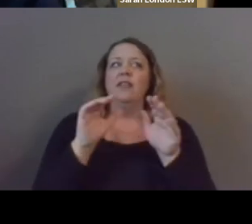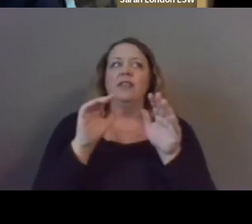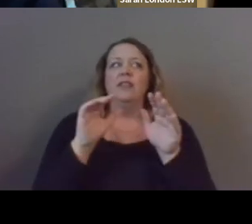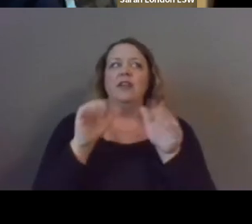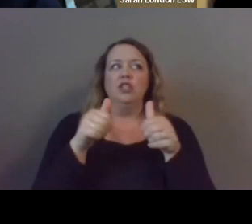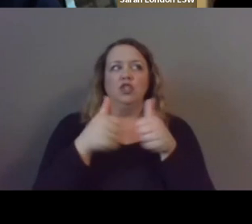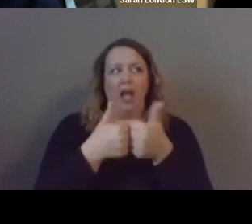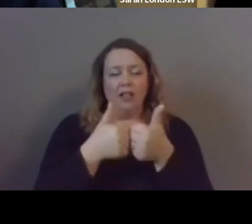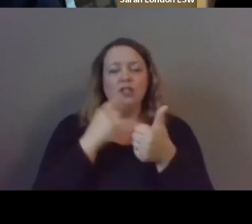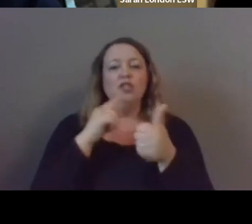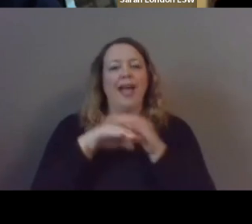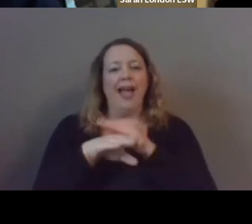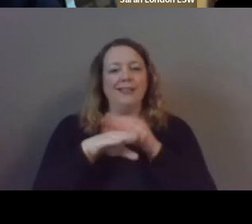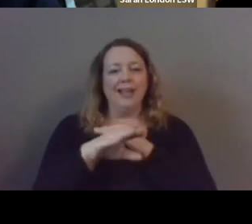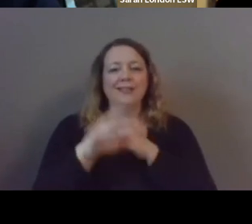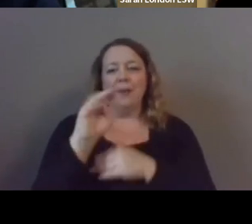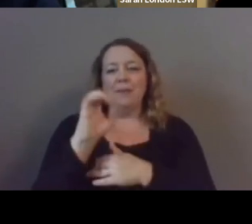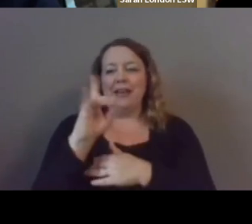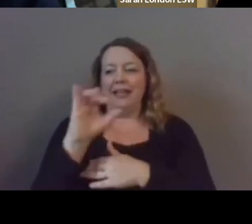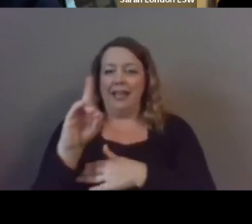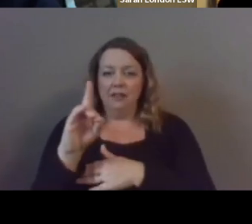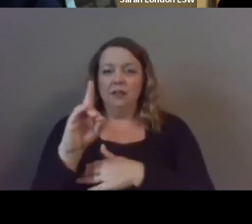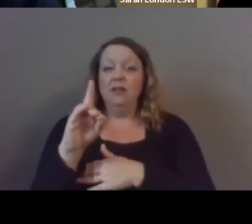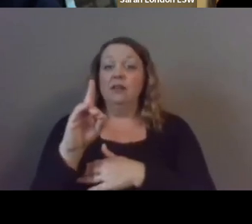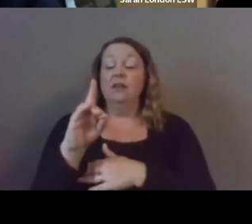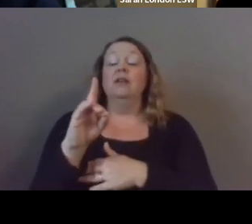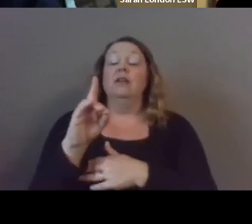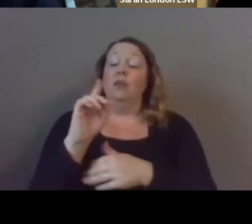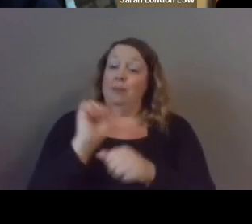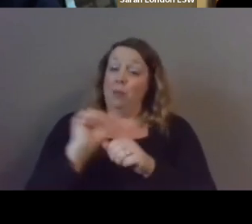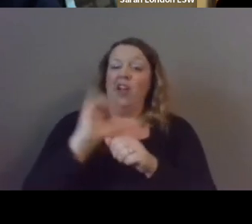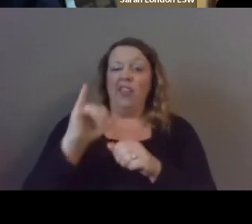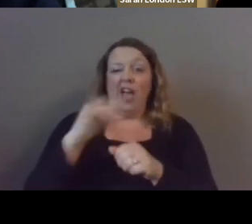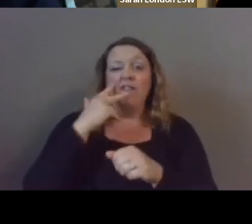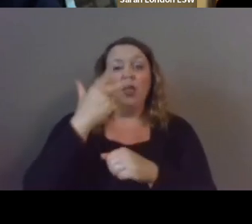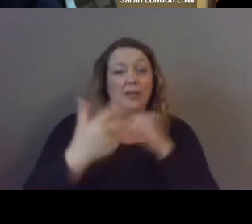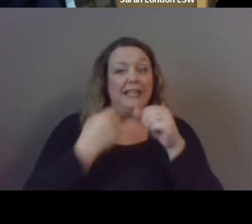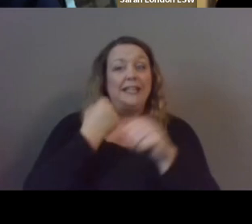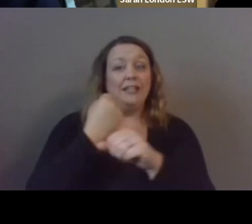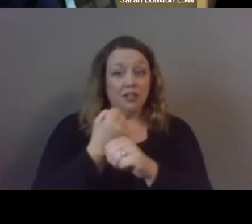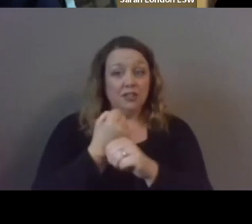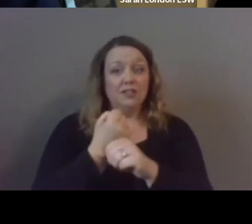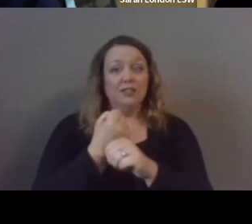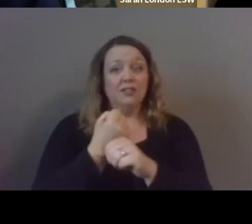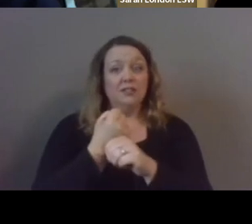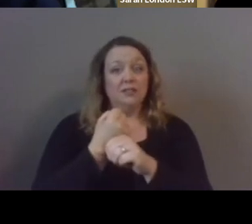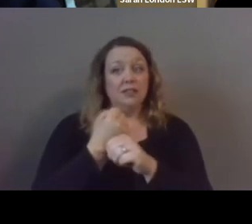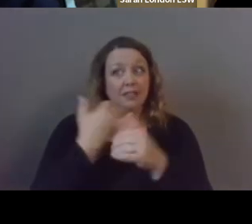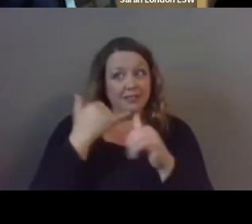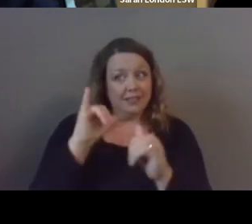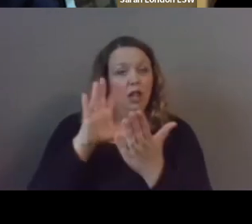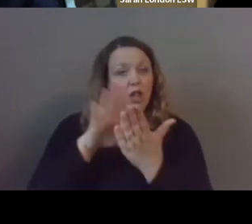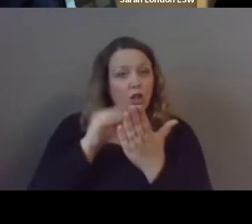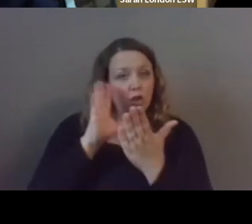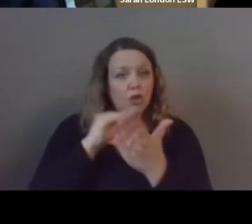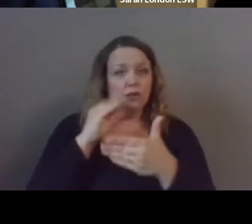have i mean we've been at this almost three years um and and still are learning the process